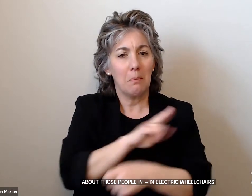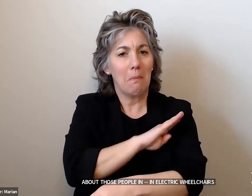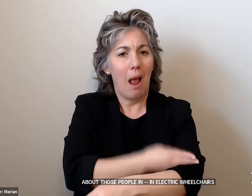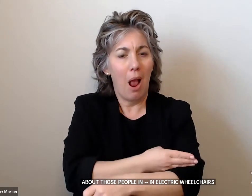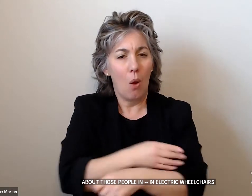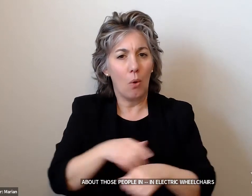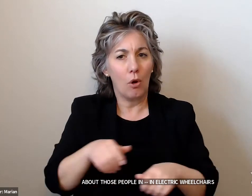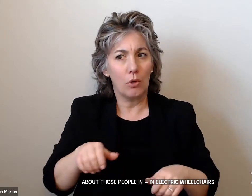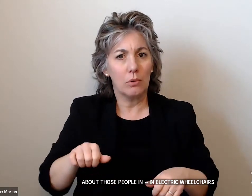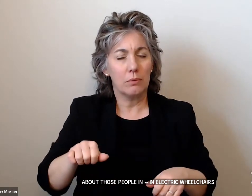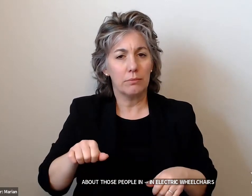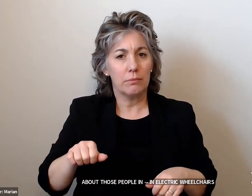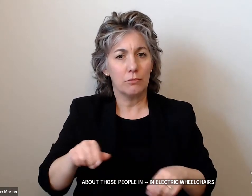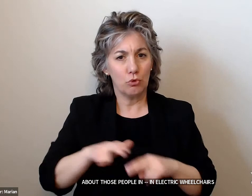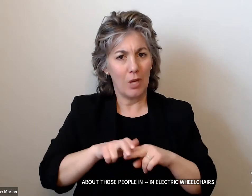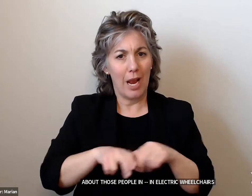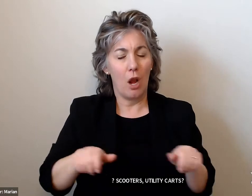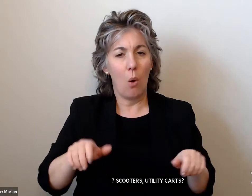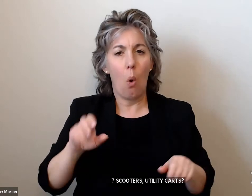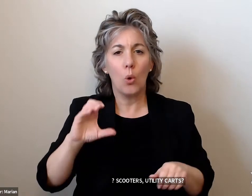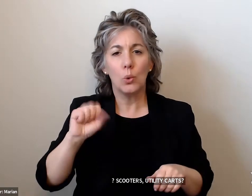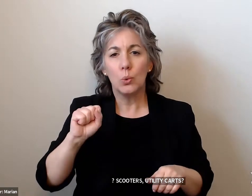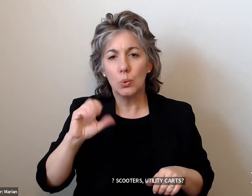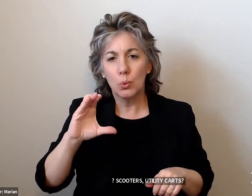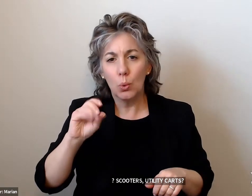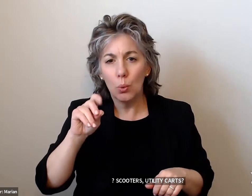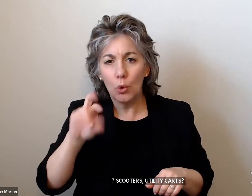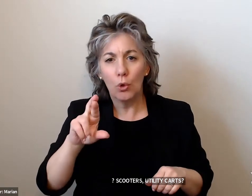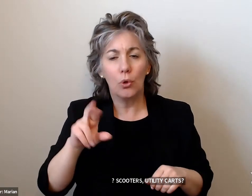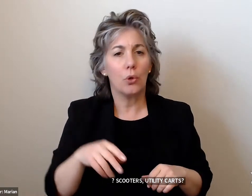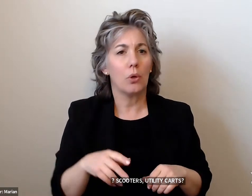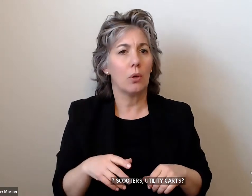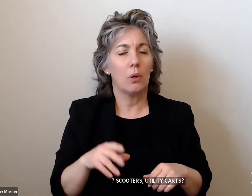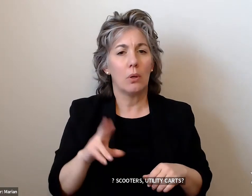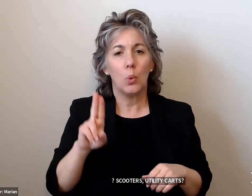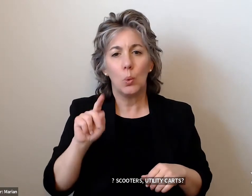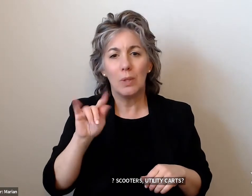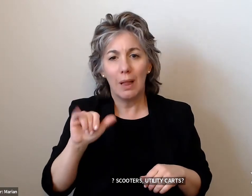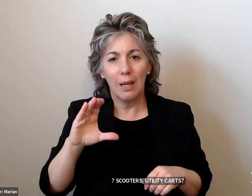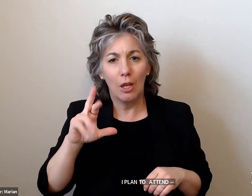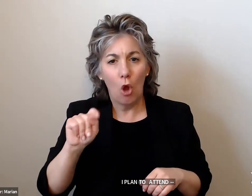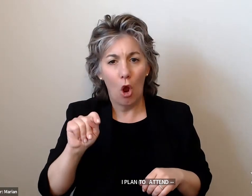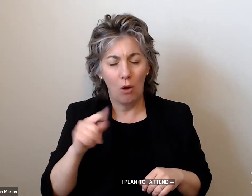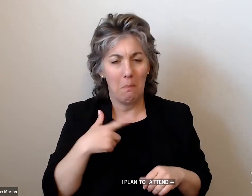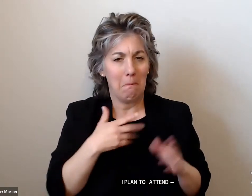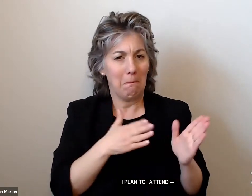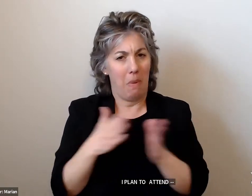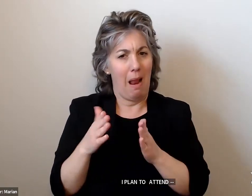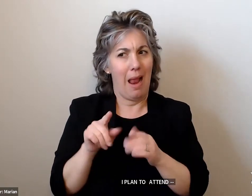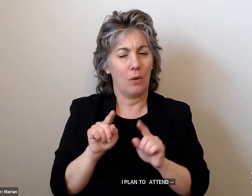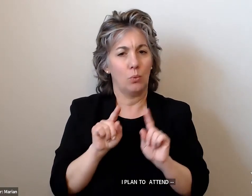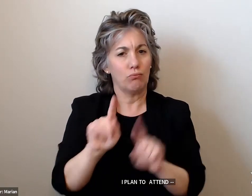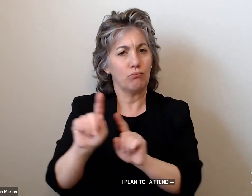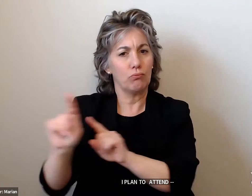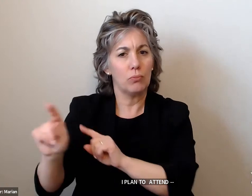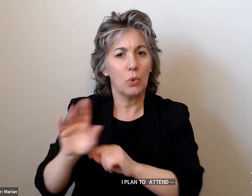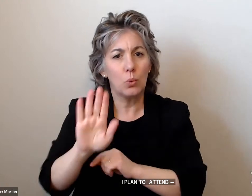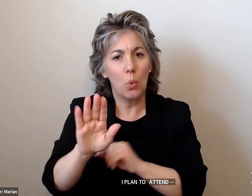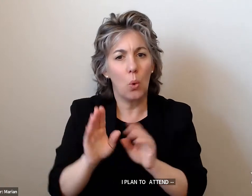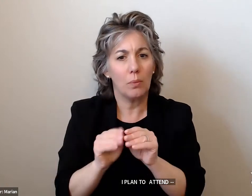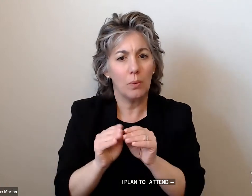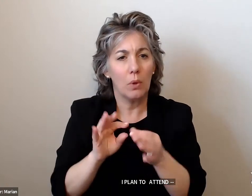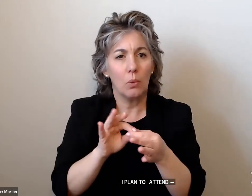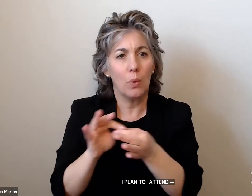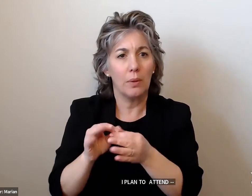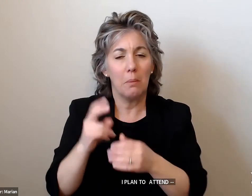utility carts? I plan to attend the sessions on blind and